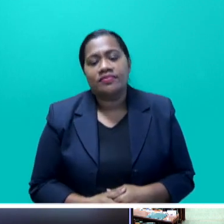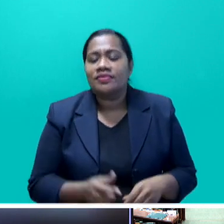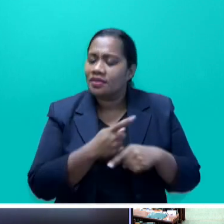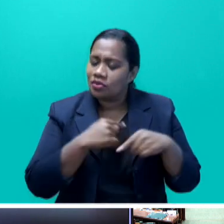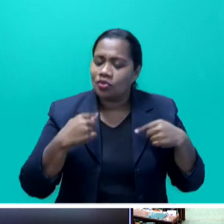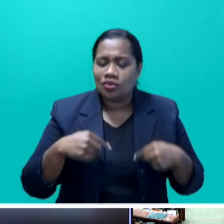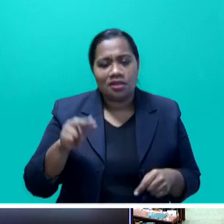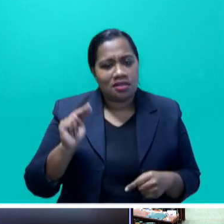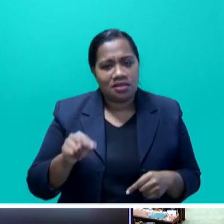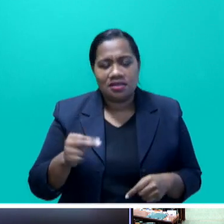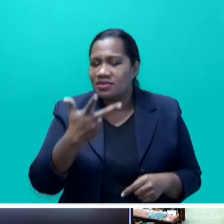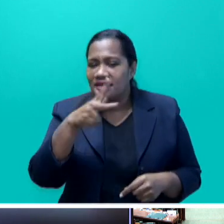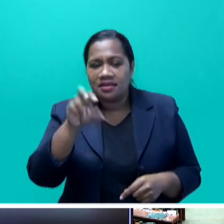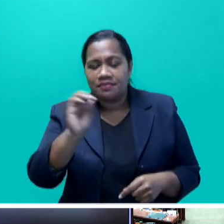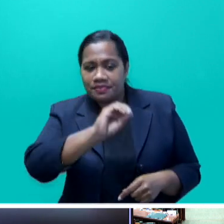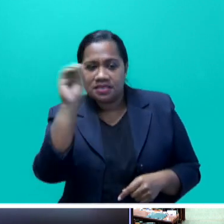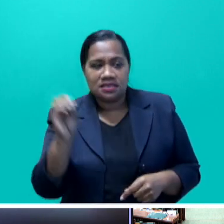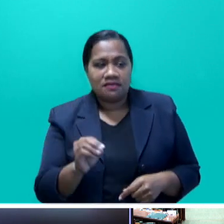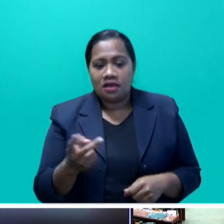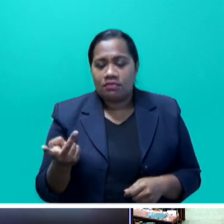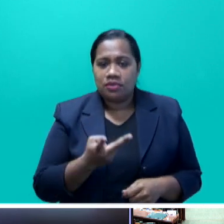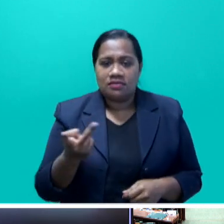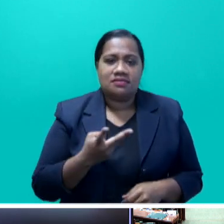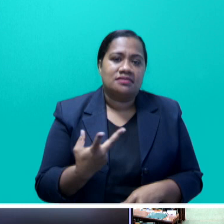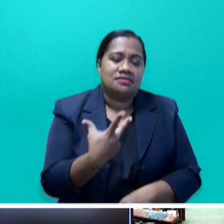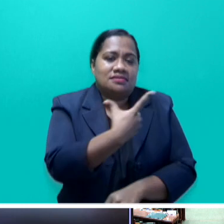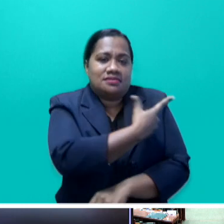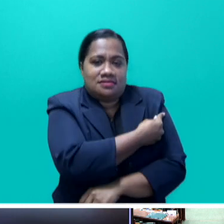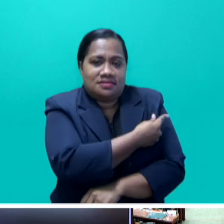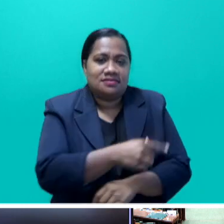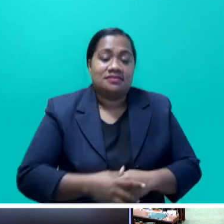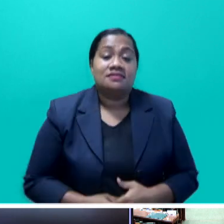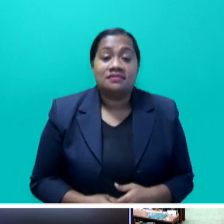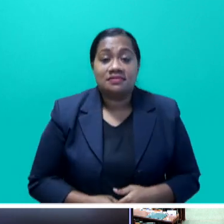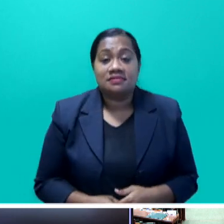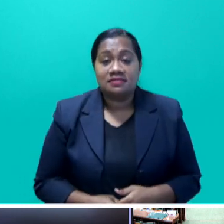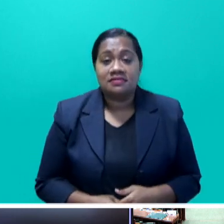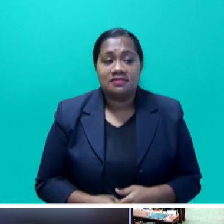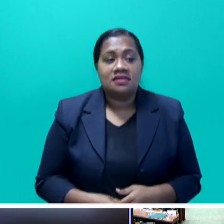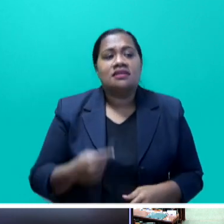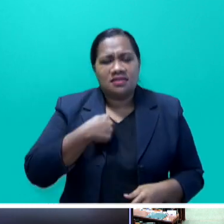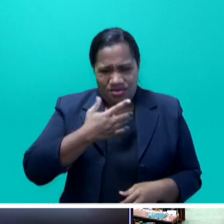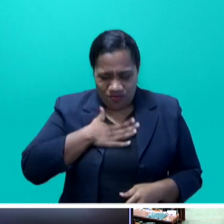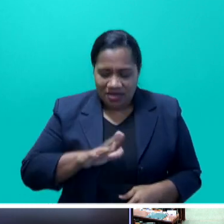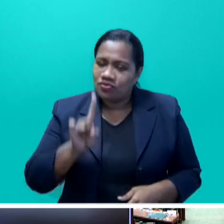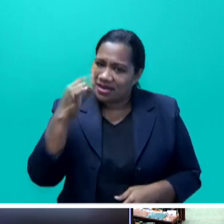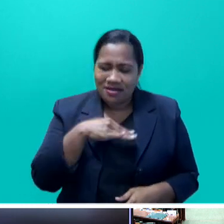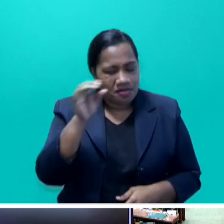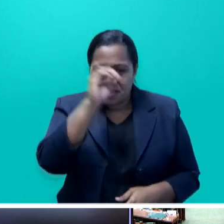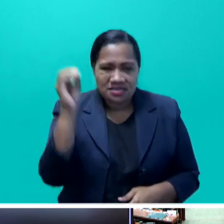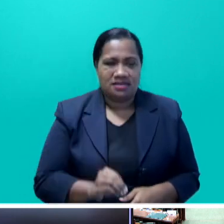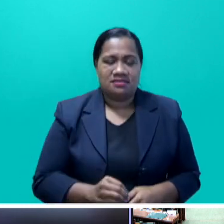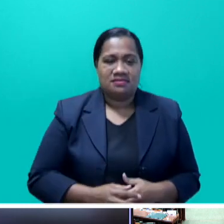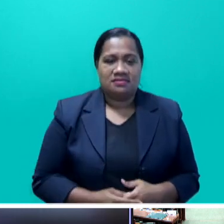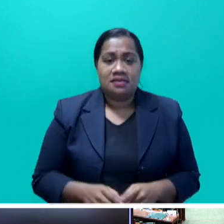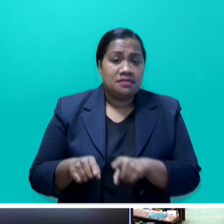to 80% with both doses, at least. I want to get 100%. That means